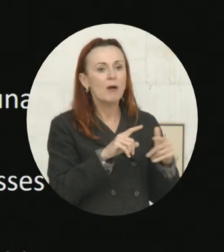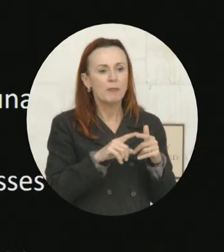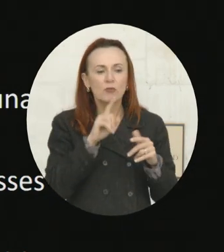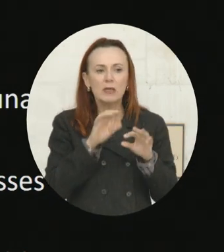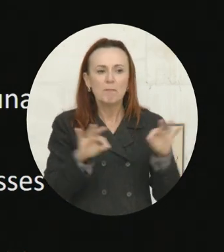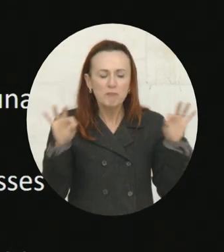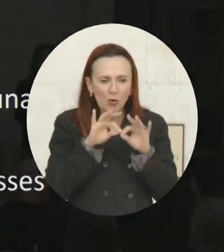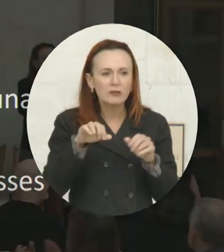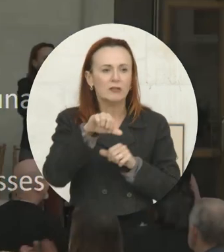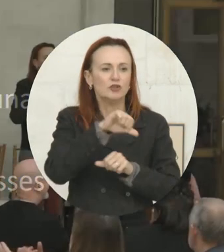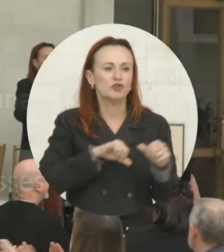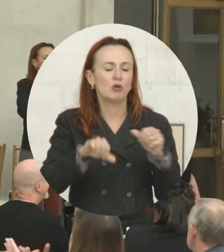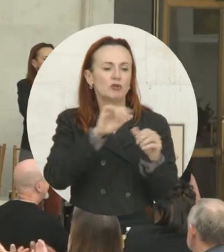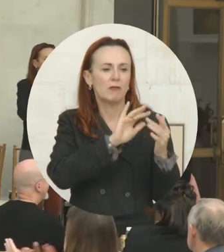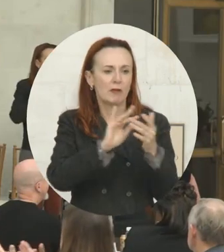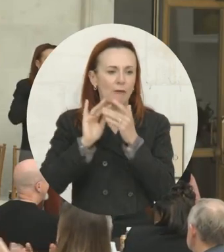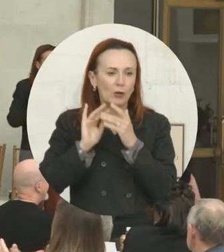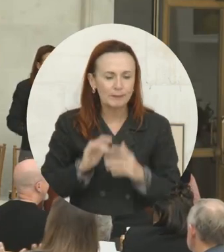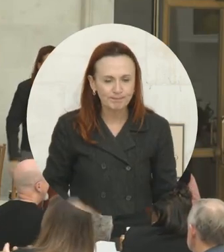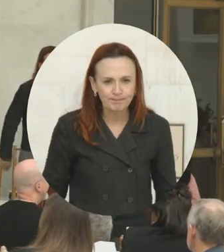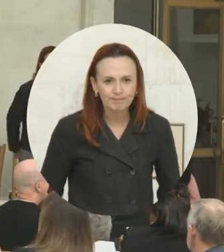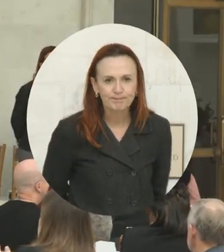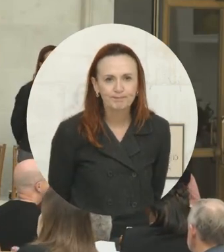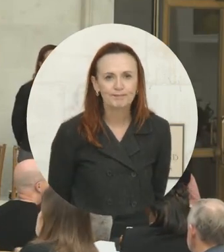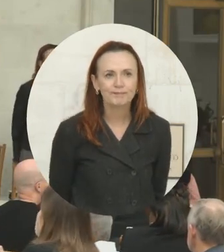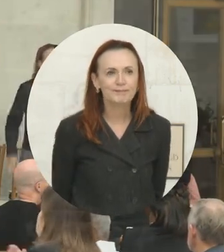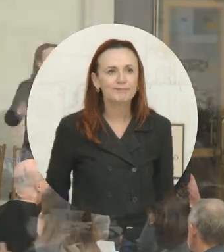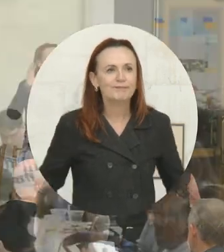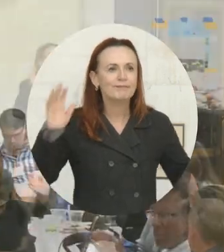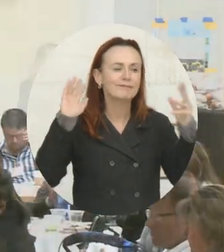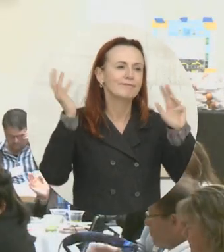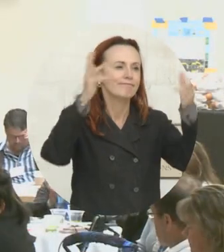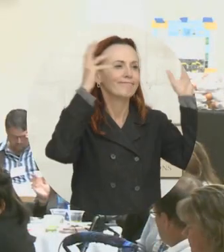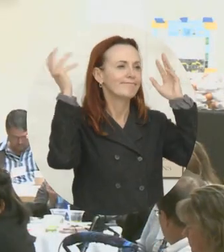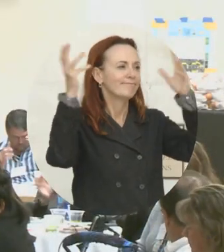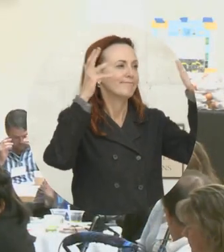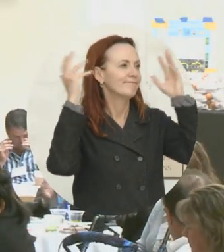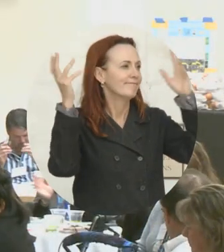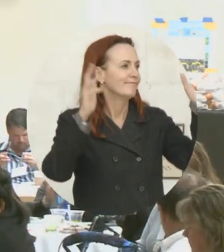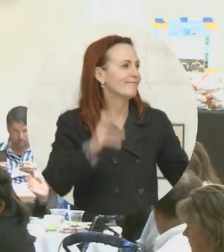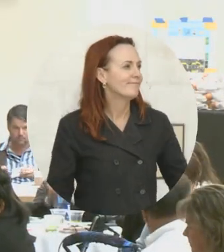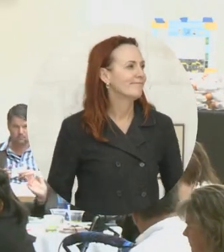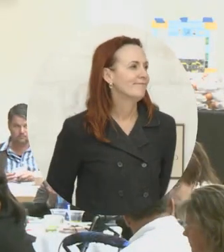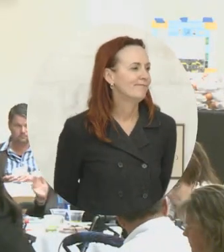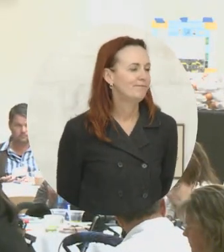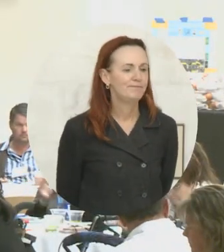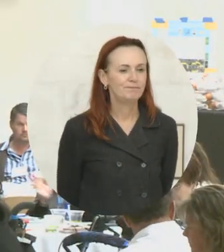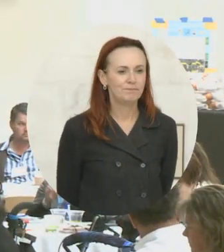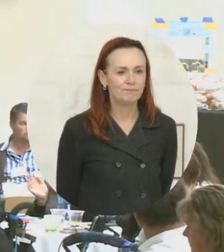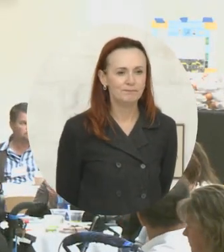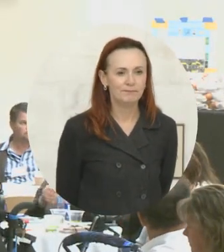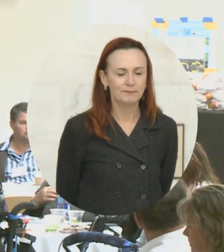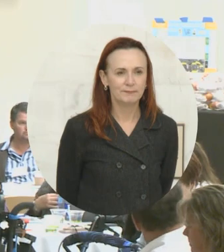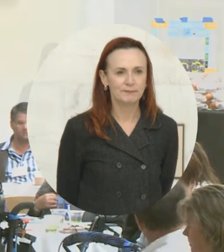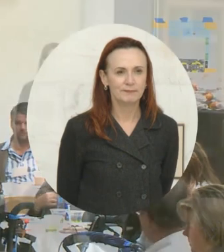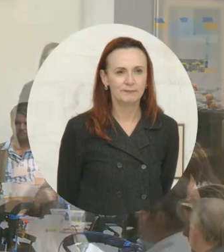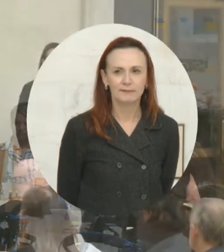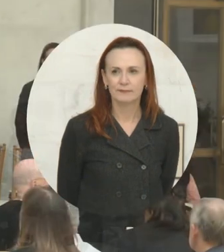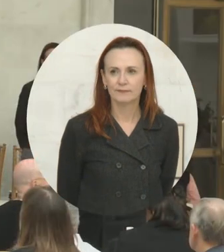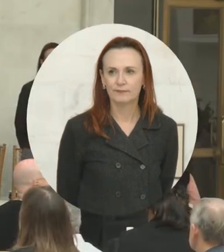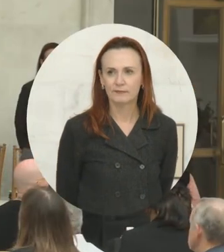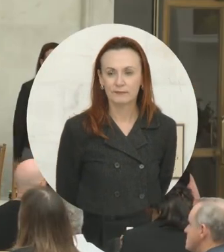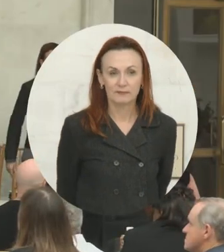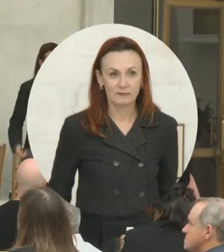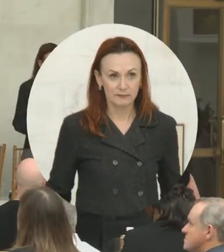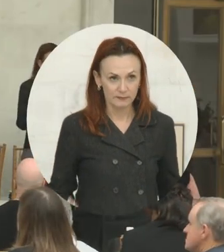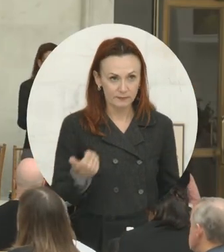much. Thank you very I'm happy to